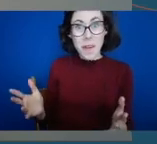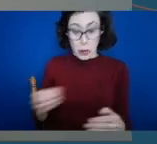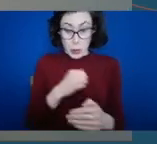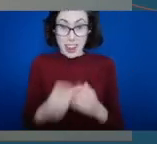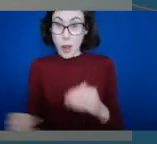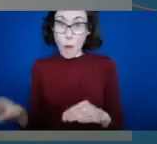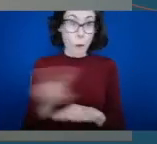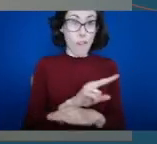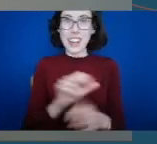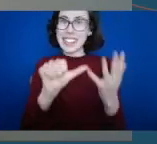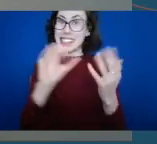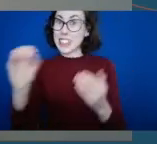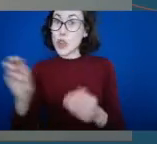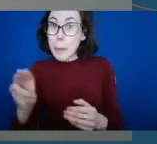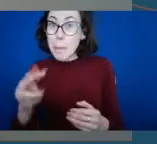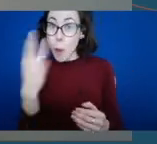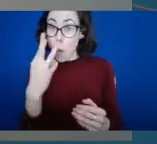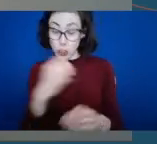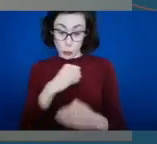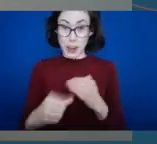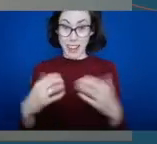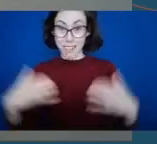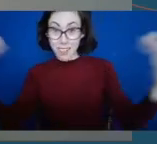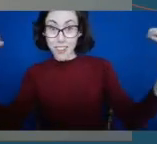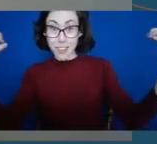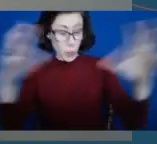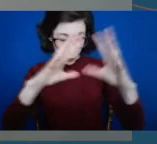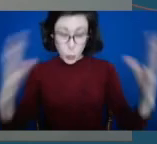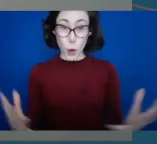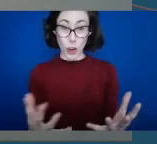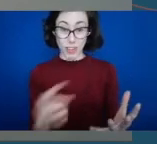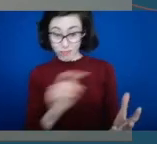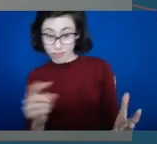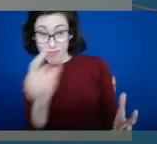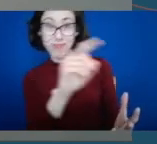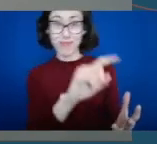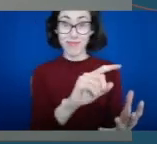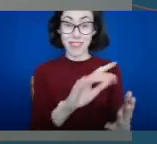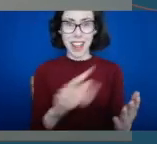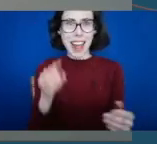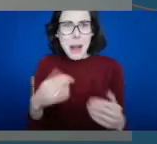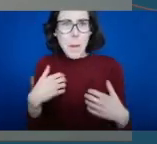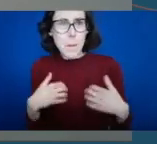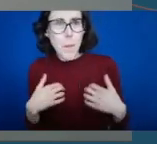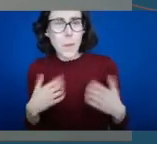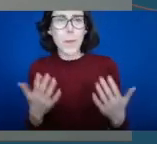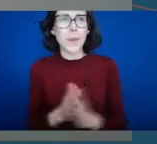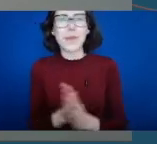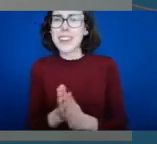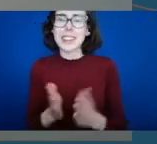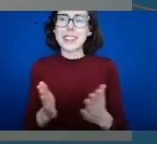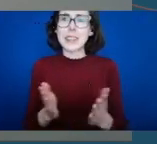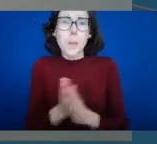joining us today from across the globe. And it's been so important for us to be able to contribute to continued learning, sharing and